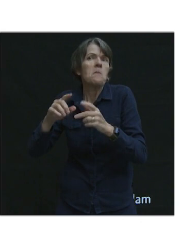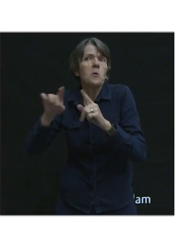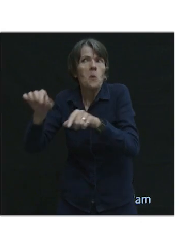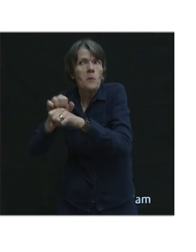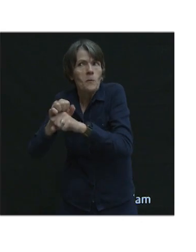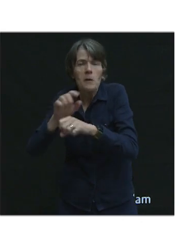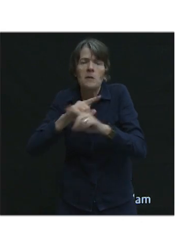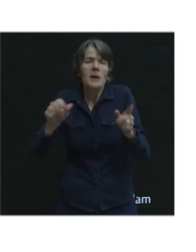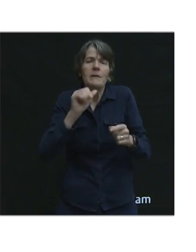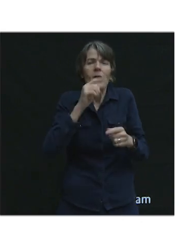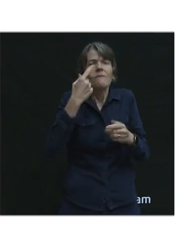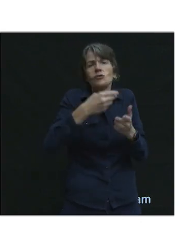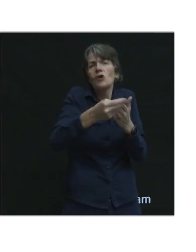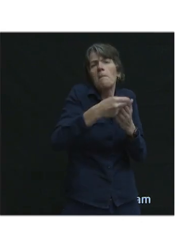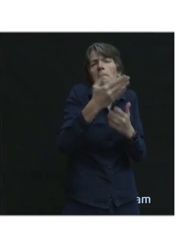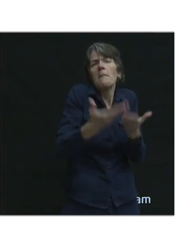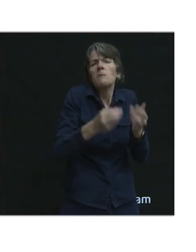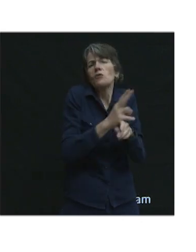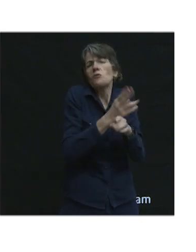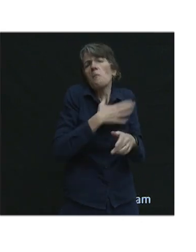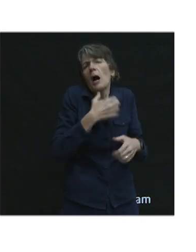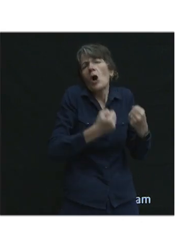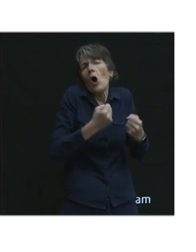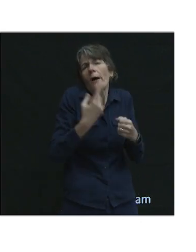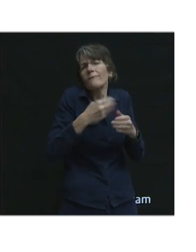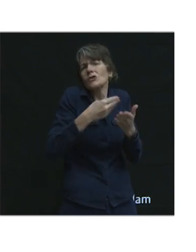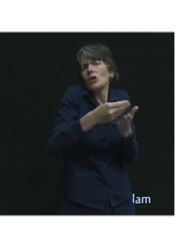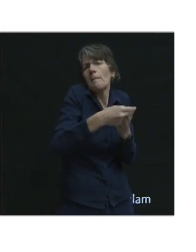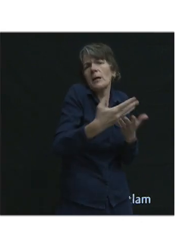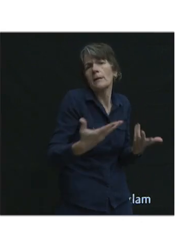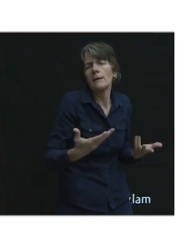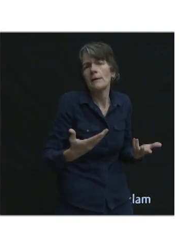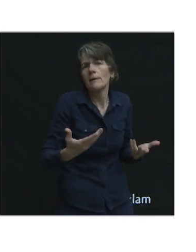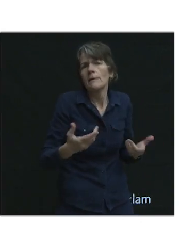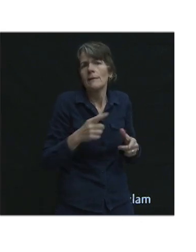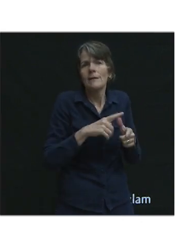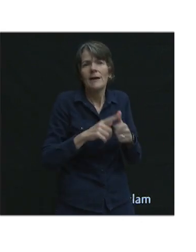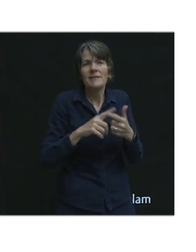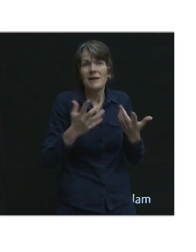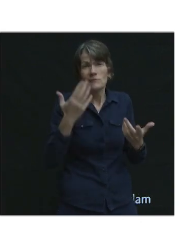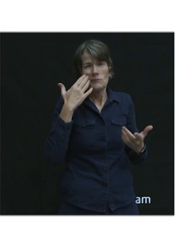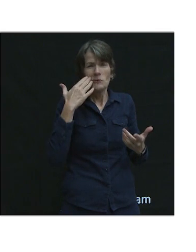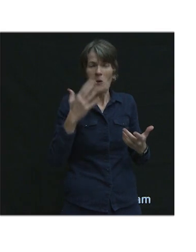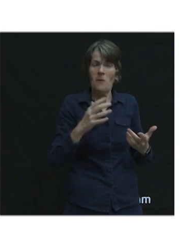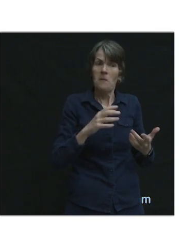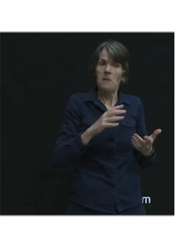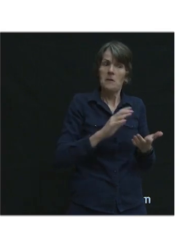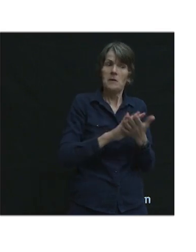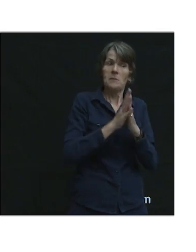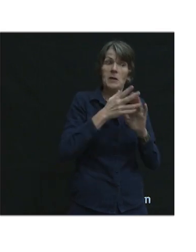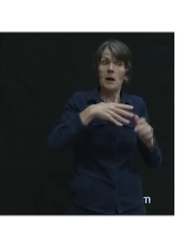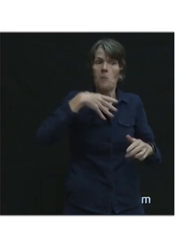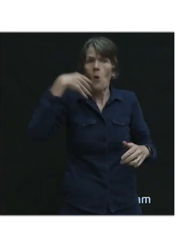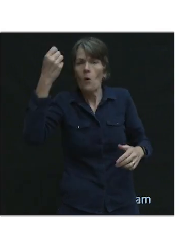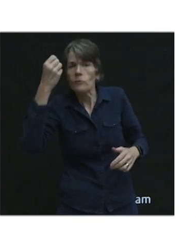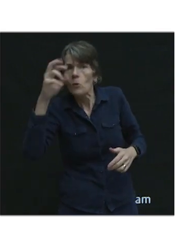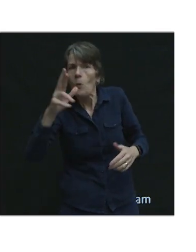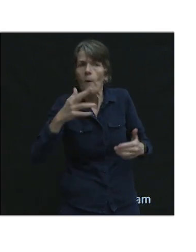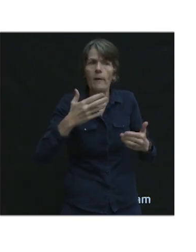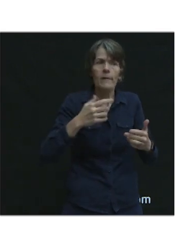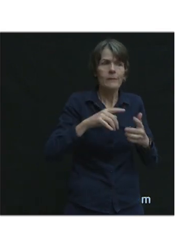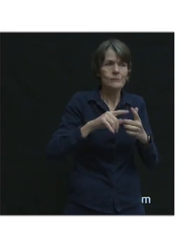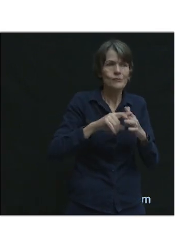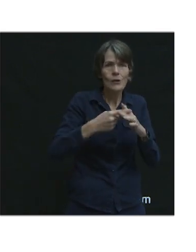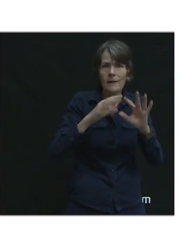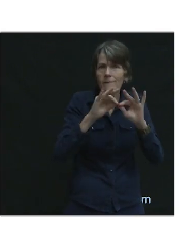invite them to make those trips for shopping? And then we've all been through life stages where everything changes and is upended. You've had a child, you've moved,